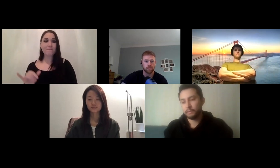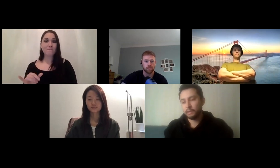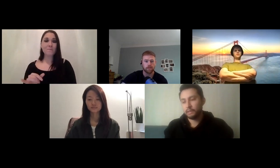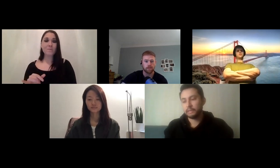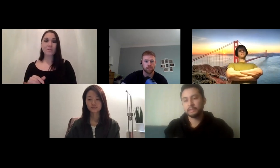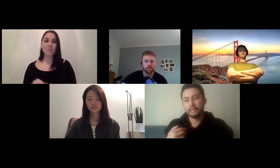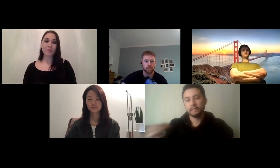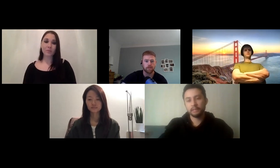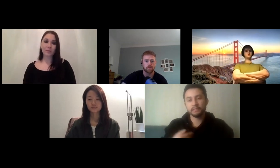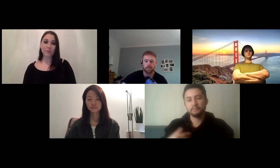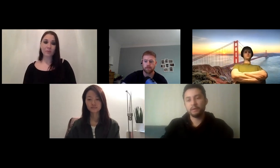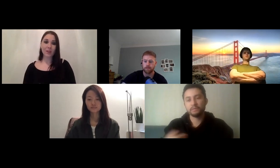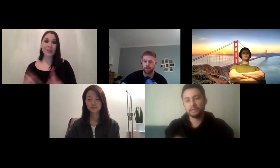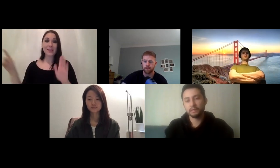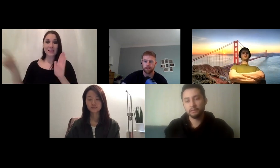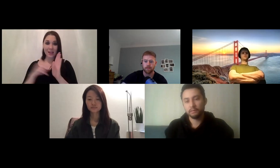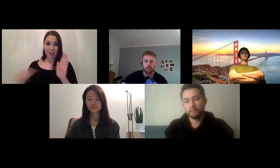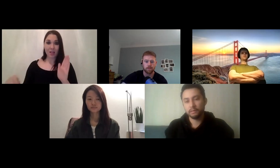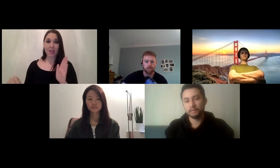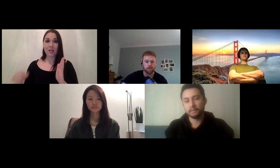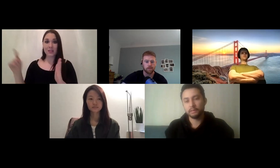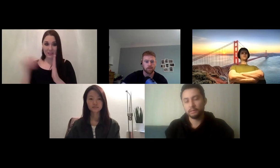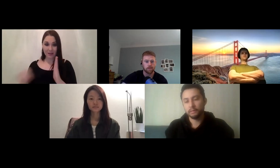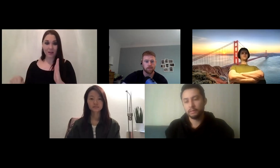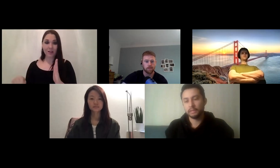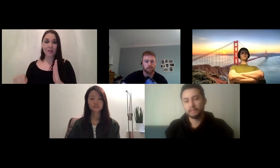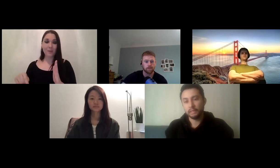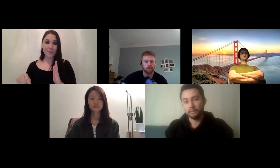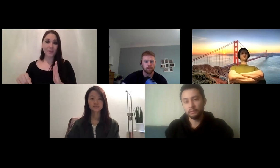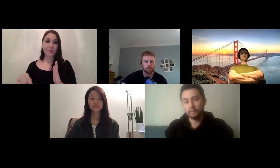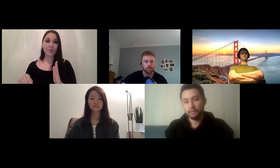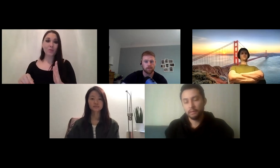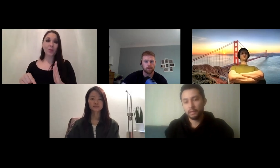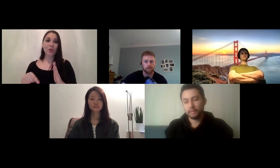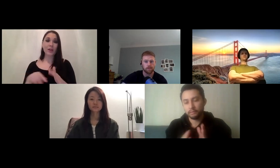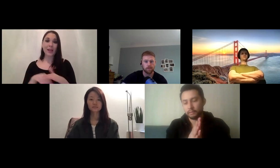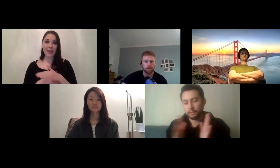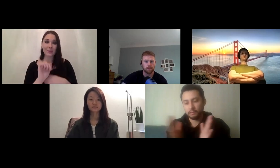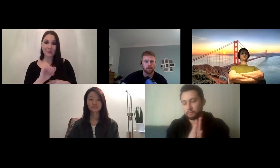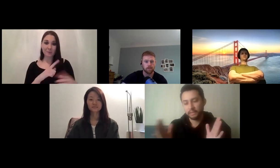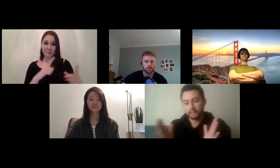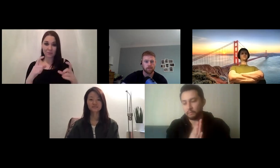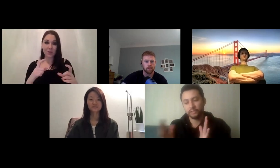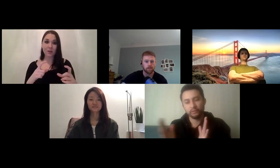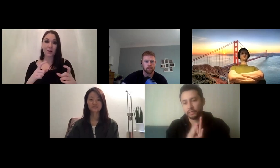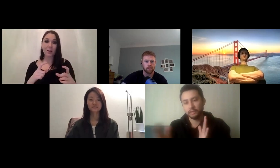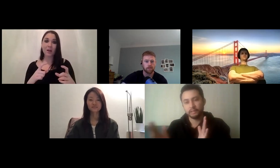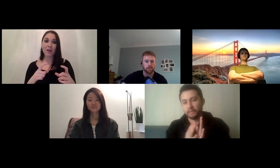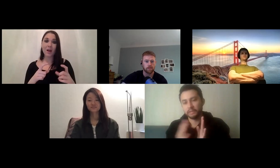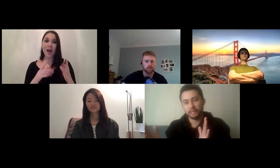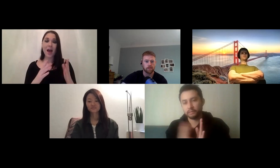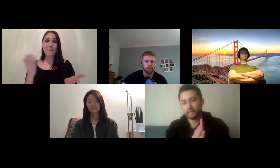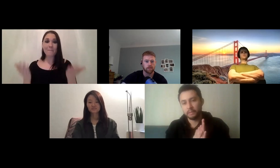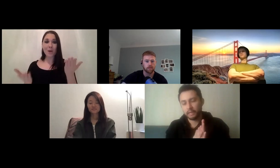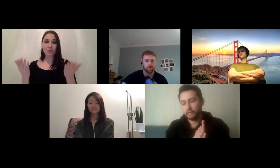the signal that is bouncing in the in the scene and uh basically measuring the